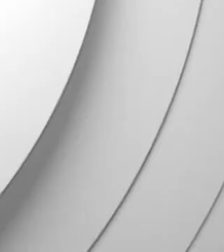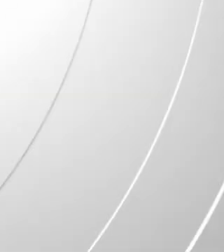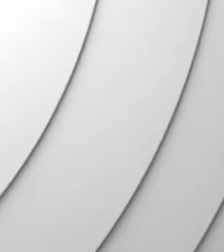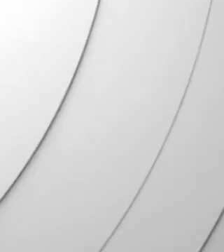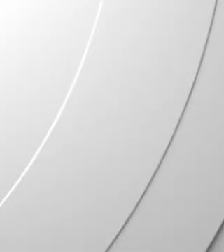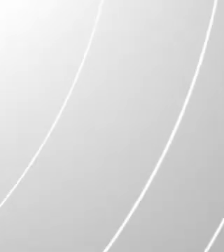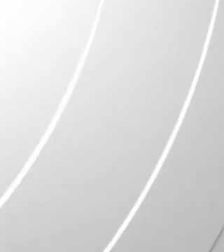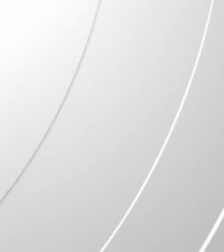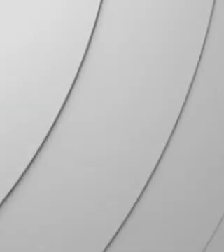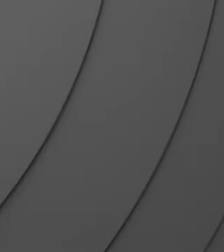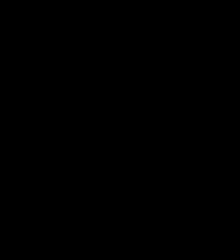with a smile. you.